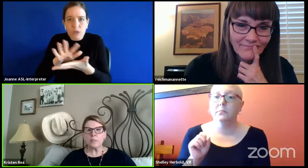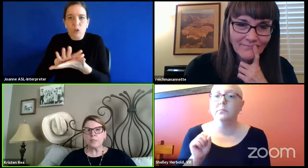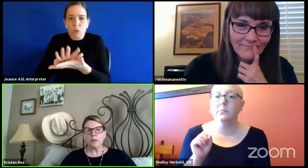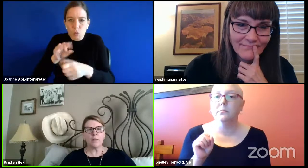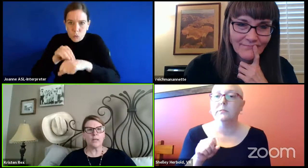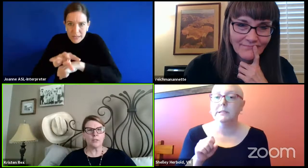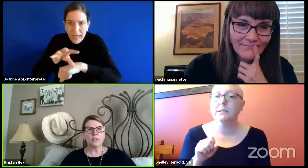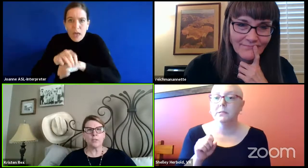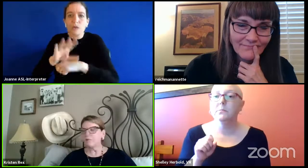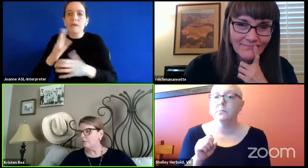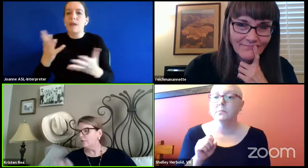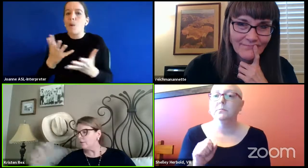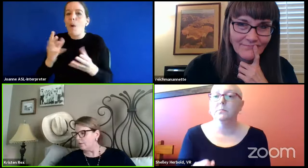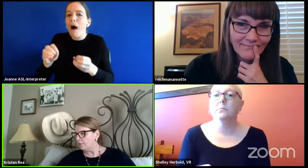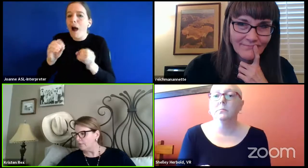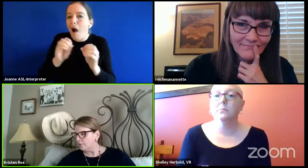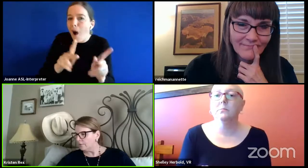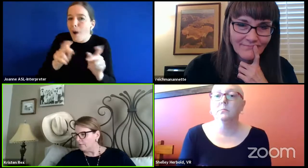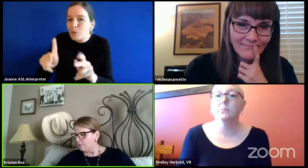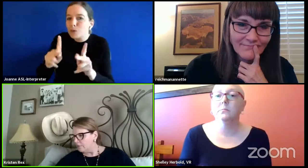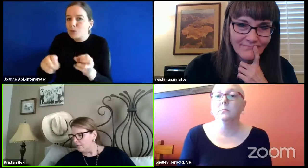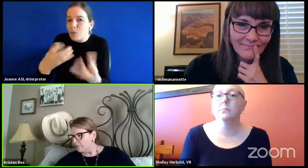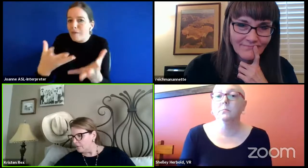groups and all that good stuff. Okay.